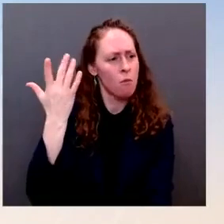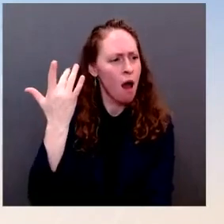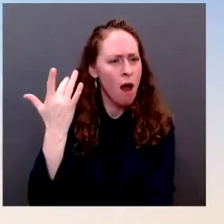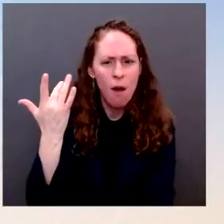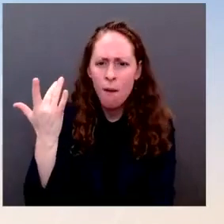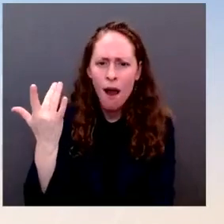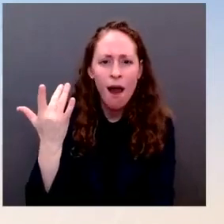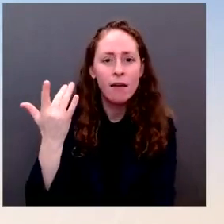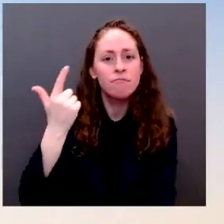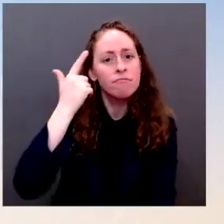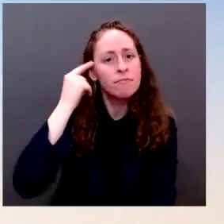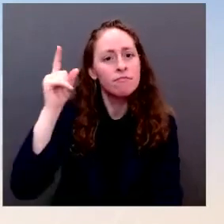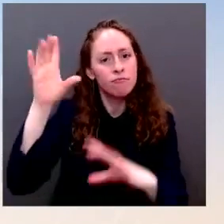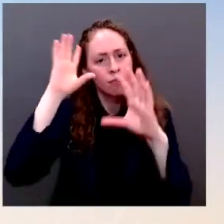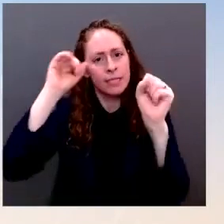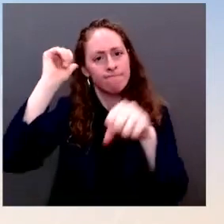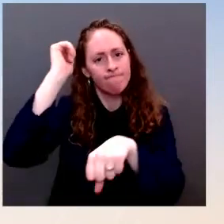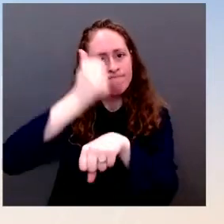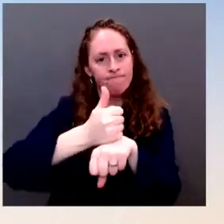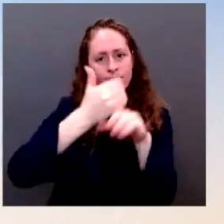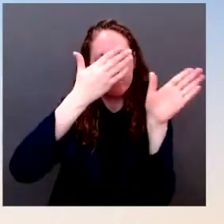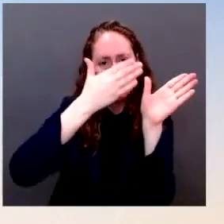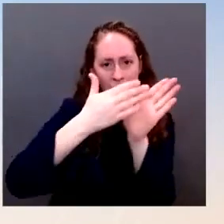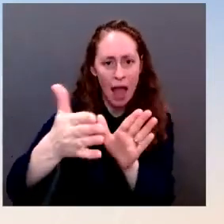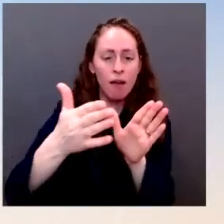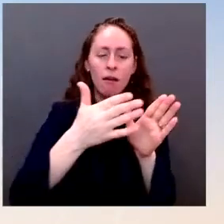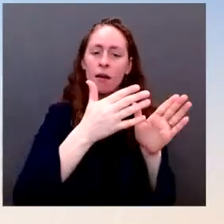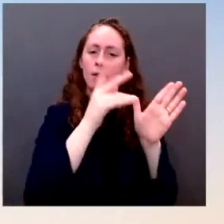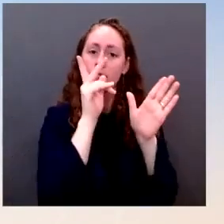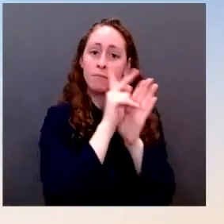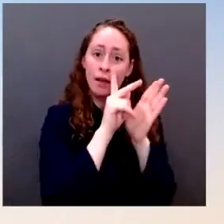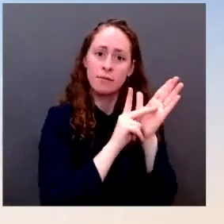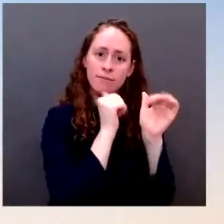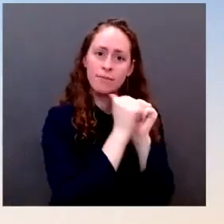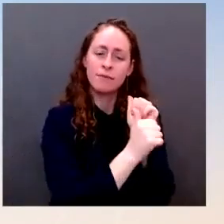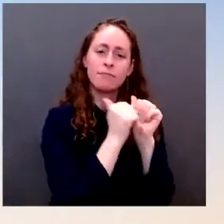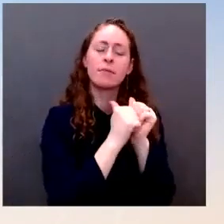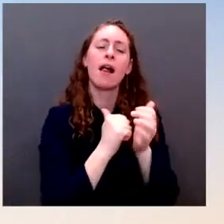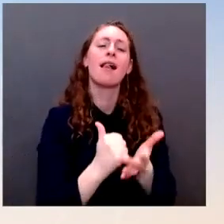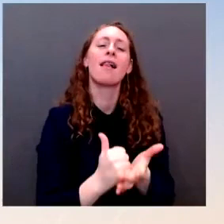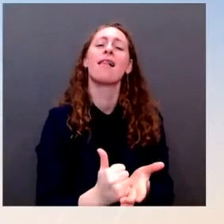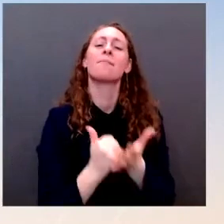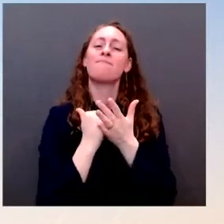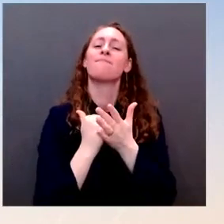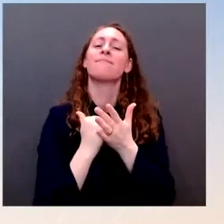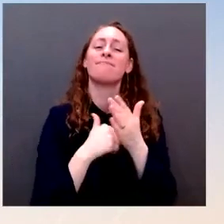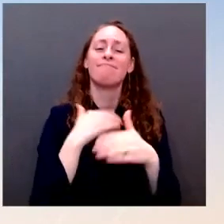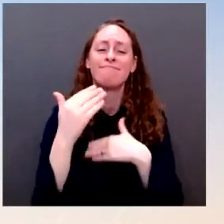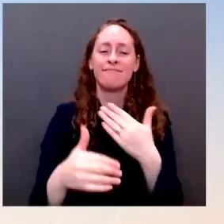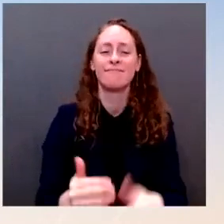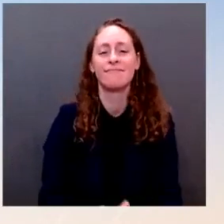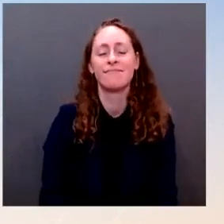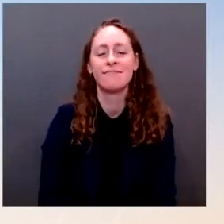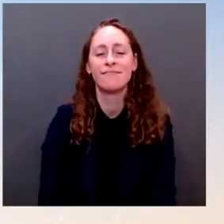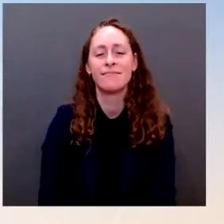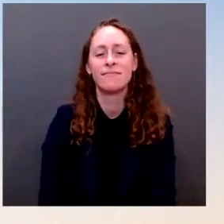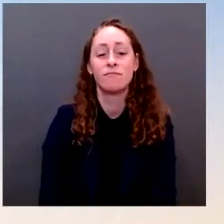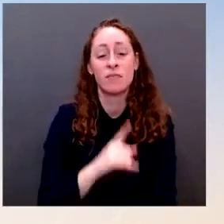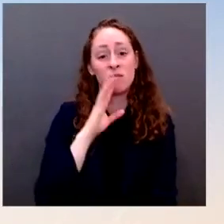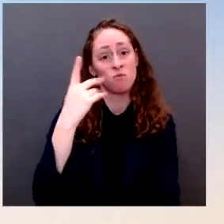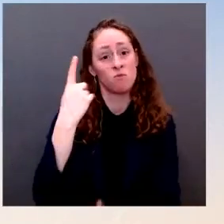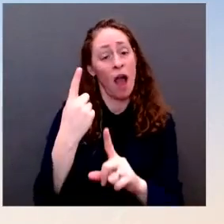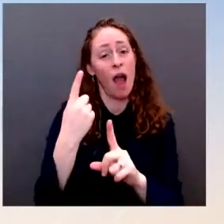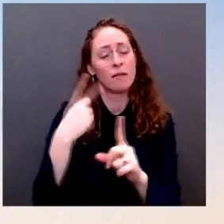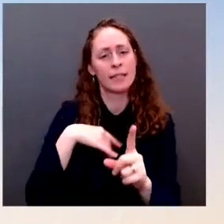It is also true, and this is one of the step- one of the facts that we have been pointing out over the course of the last couple of days, that Omicron forced around 8